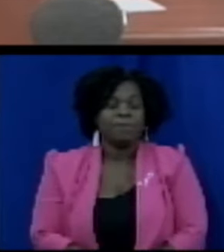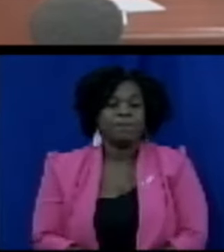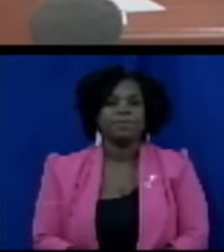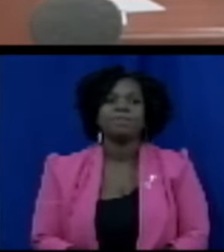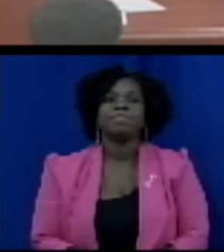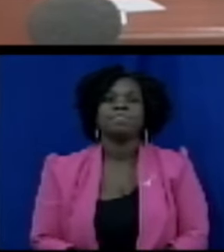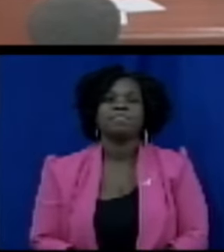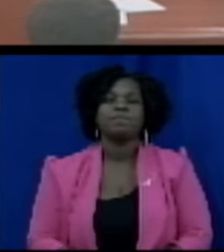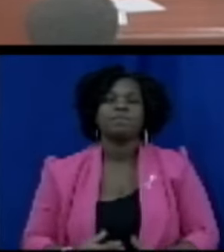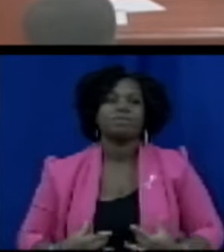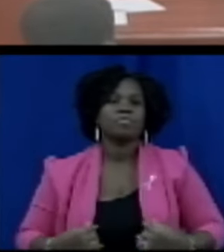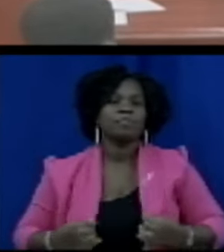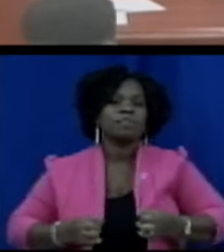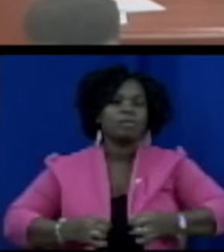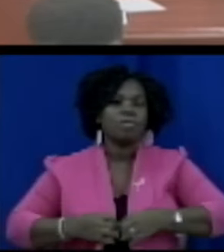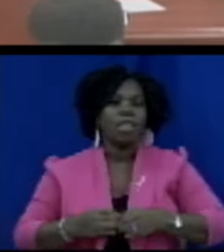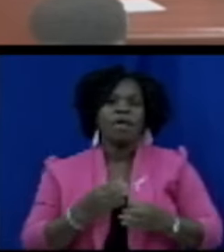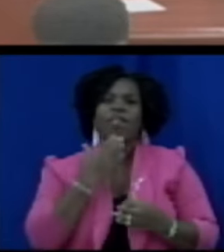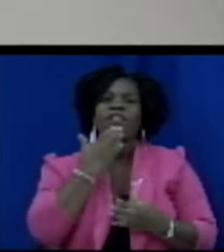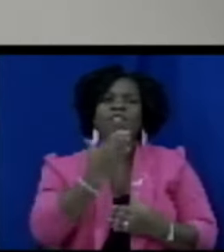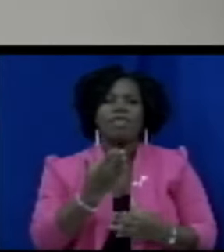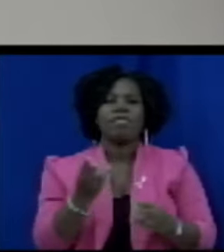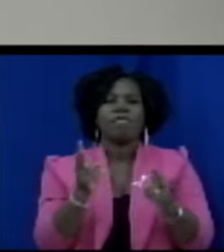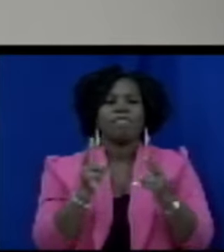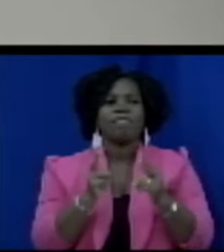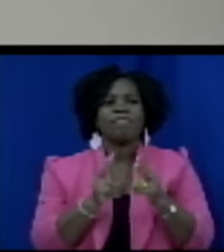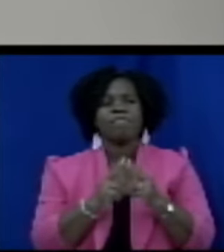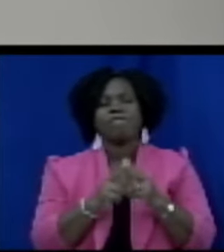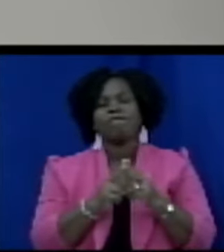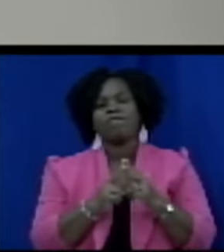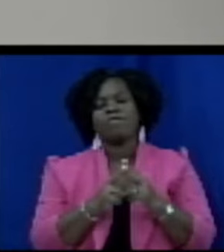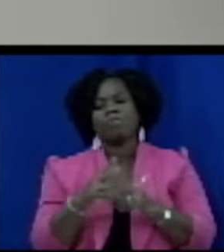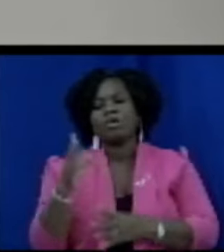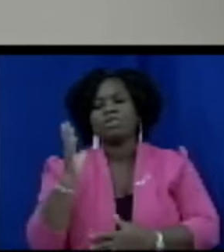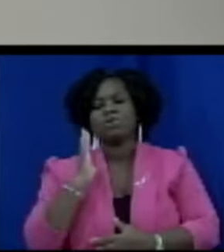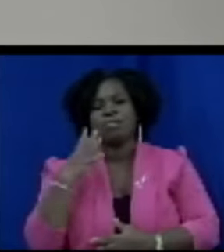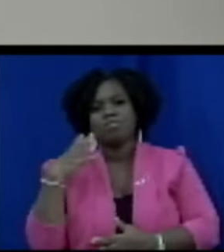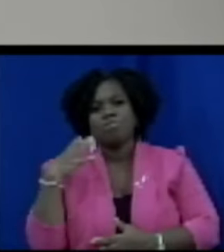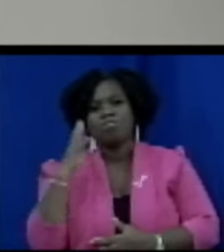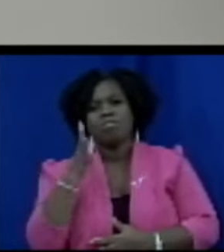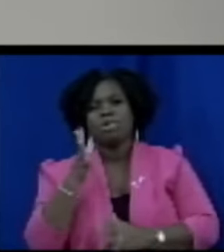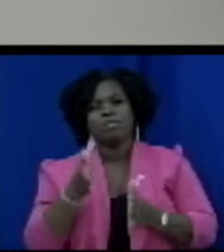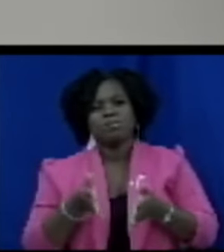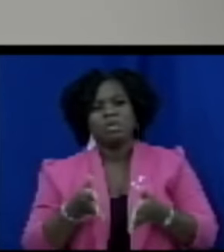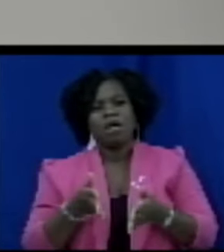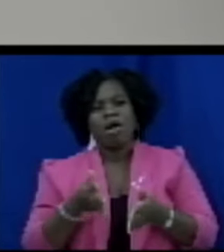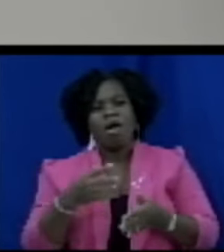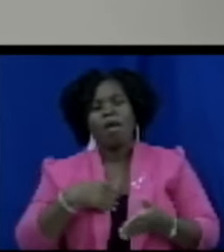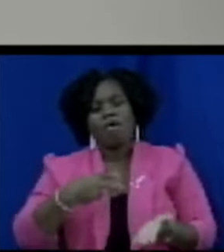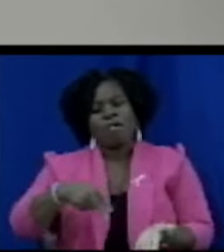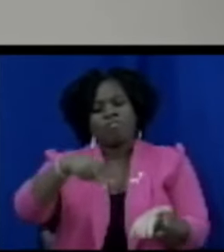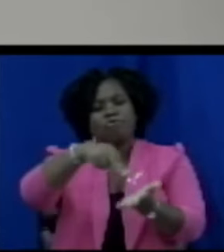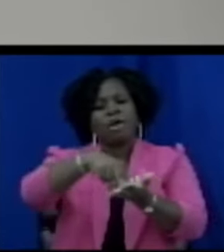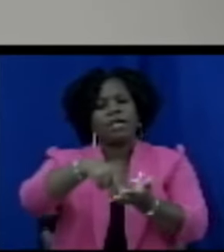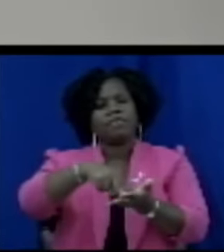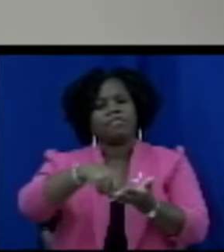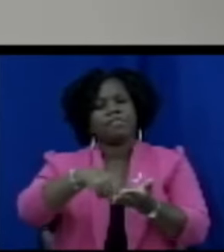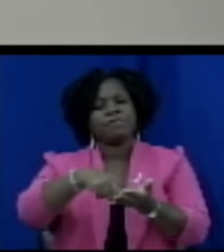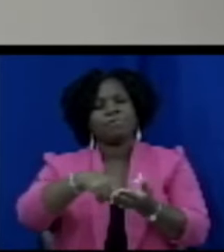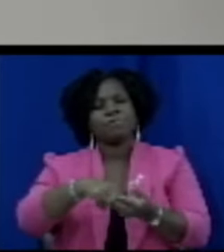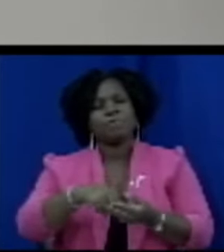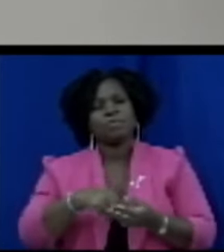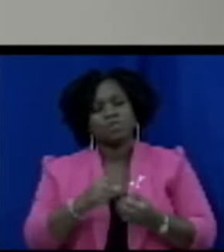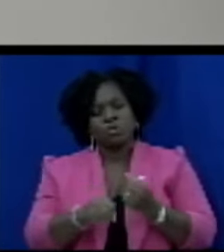thank you very much Madam Speaker Madam Speaker I rise to make my contribution to this